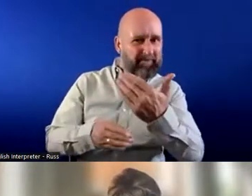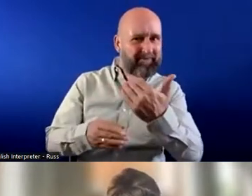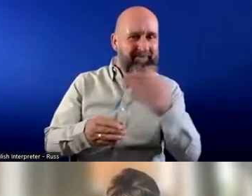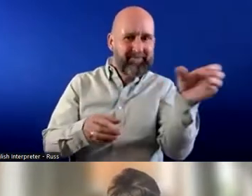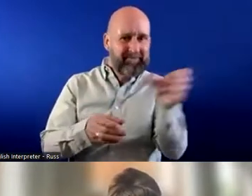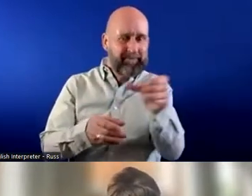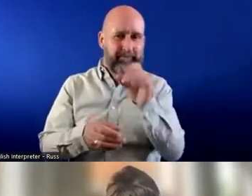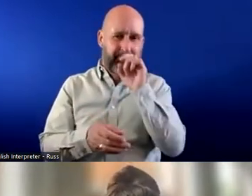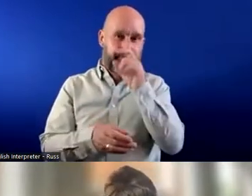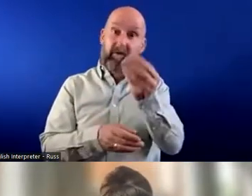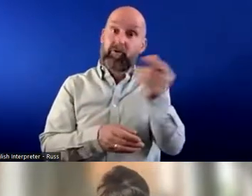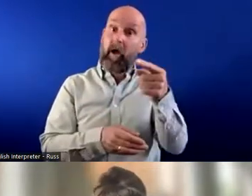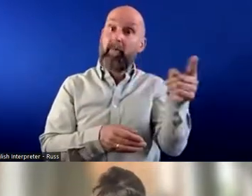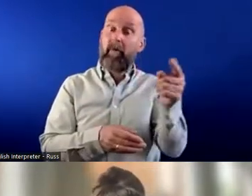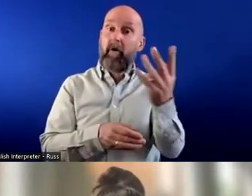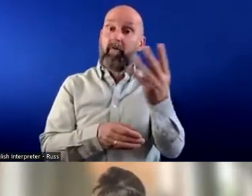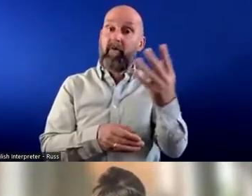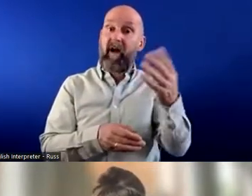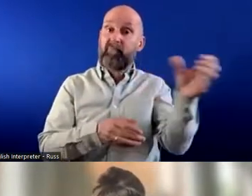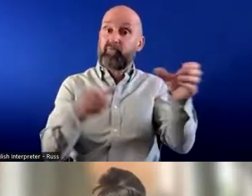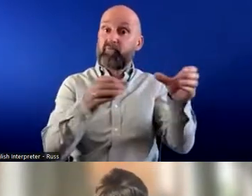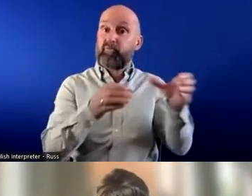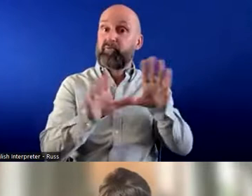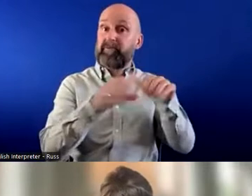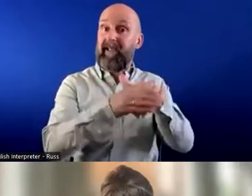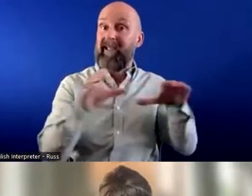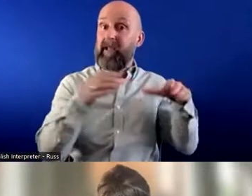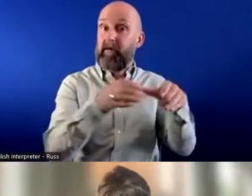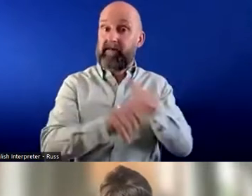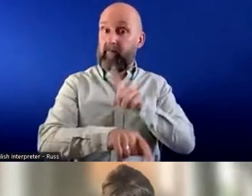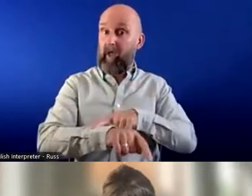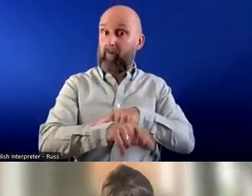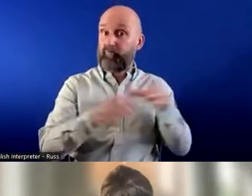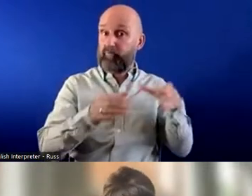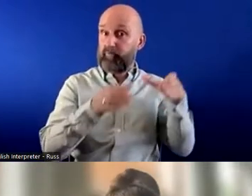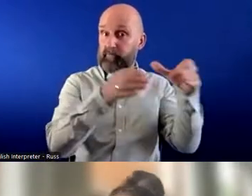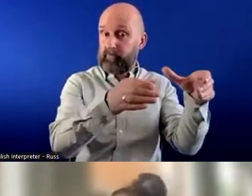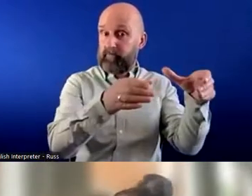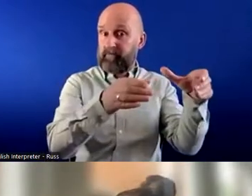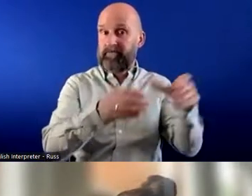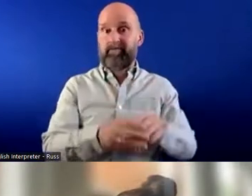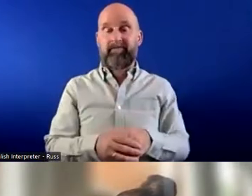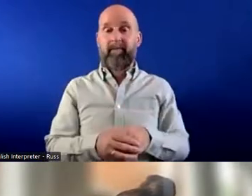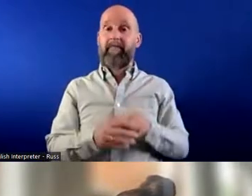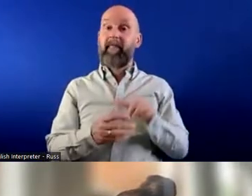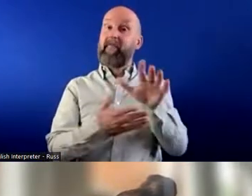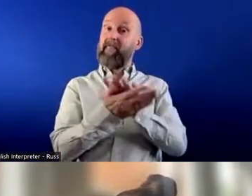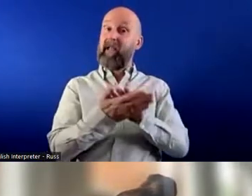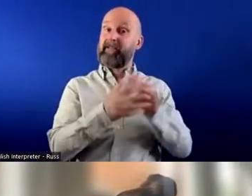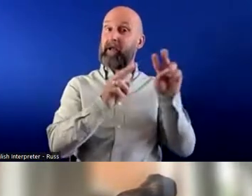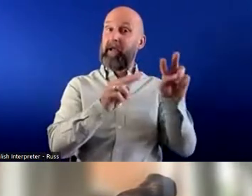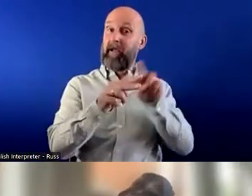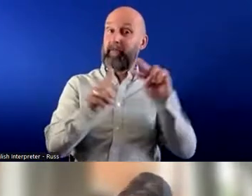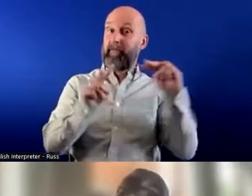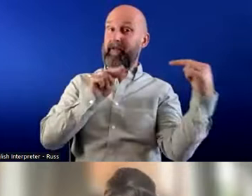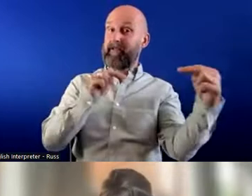business, some businesses now are taking four or five people at a time. And I think that changes the whole perception of,